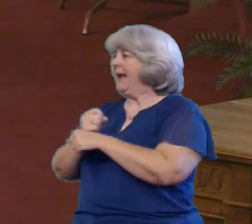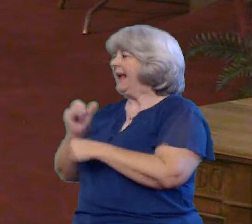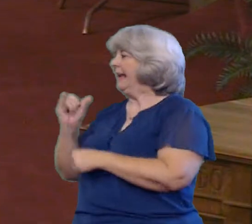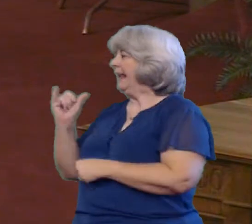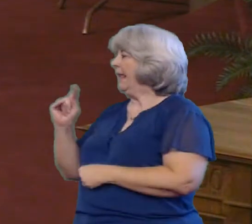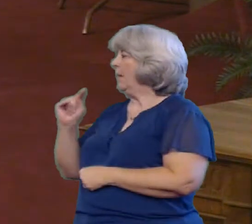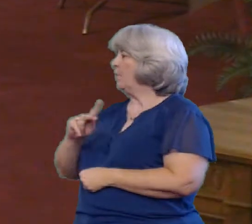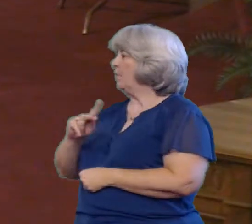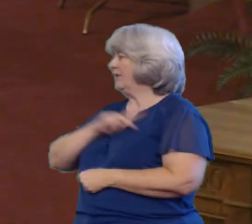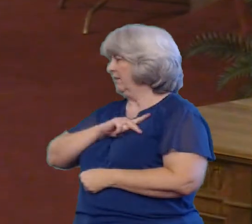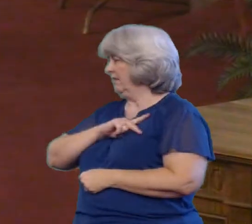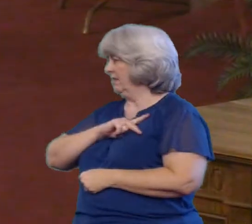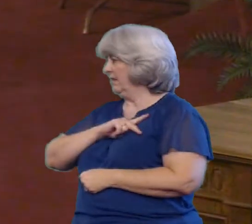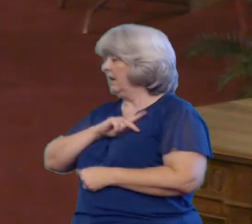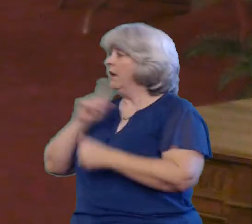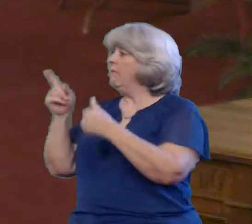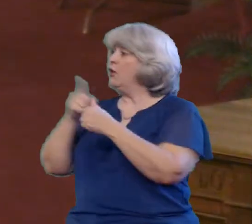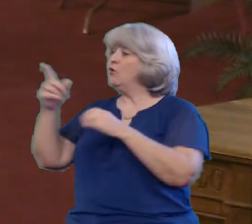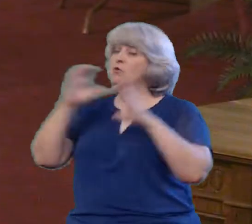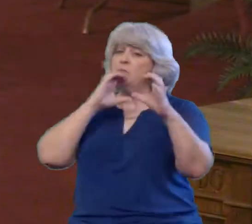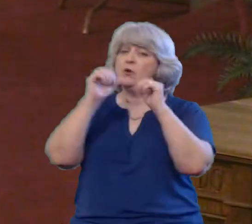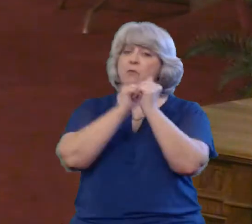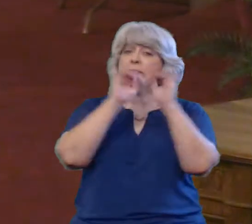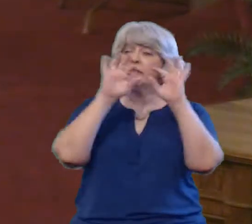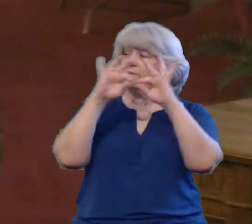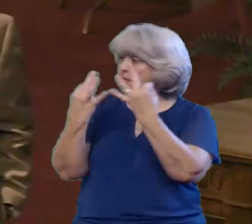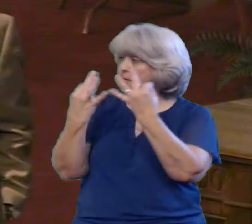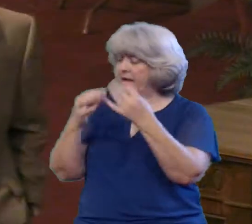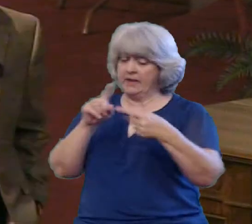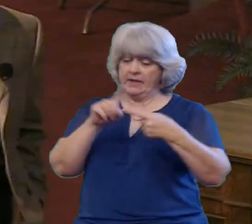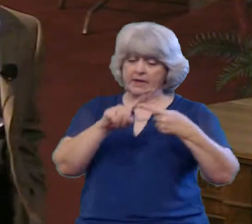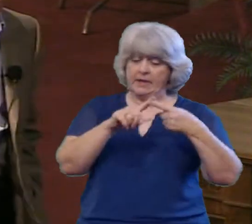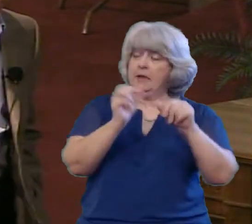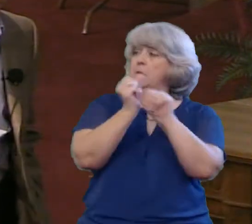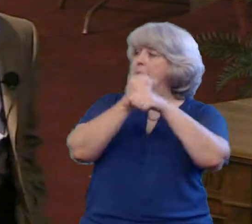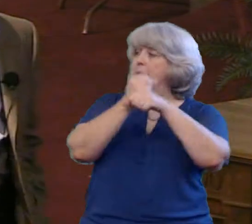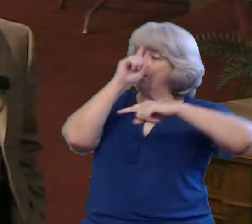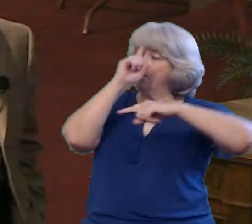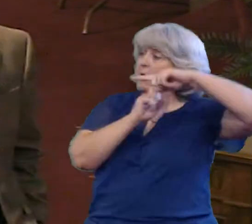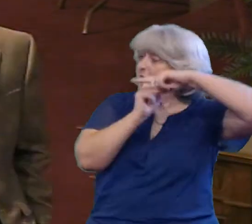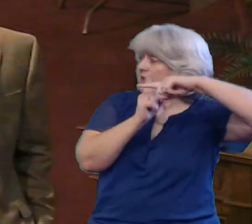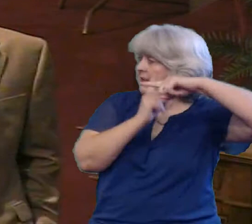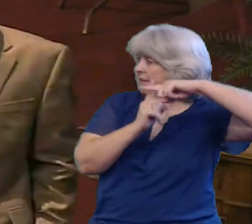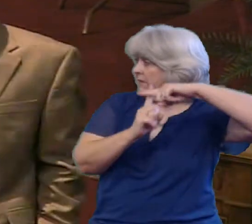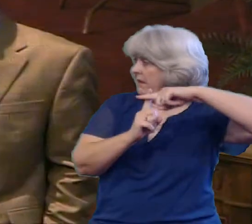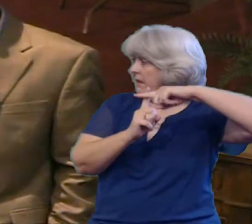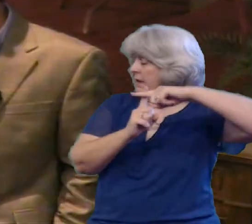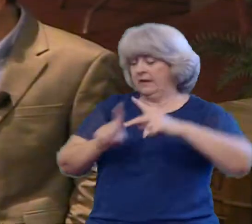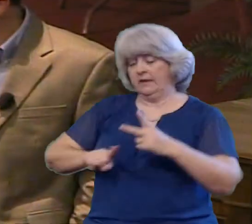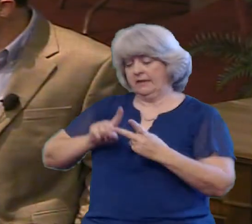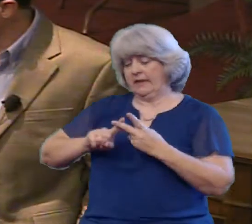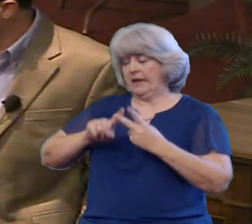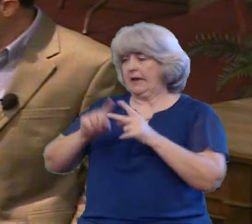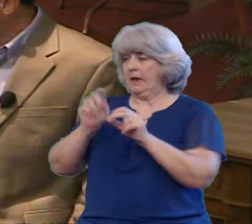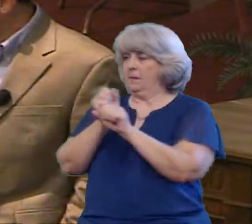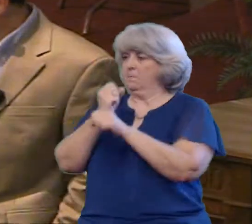families first we make it positive And then second we make it personal Make it personal I think one of the